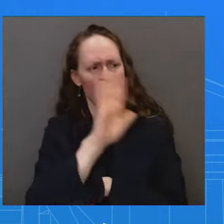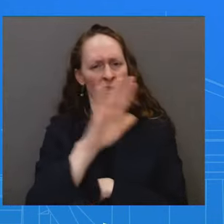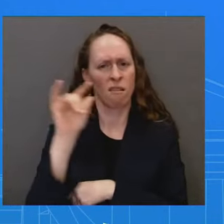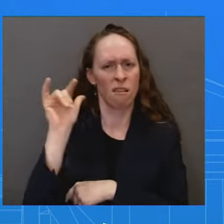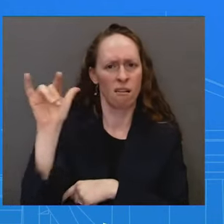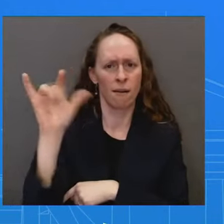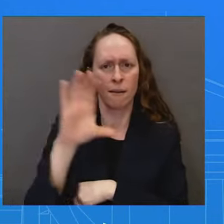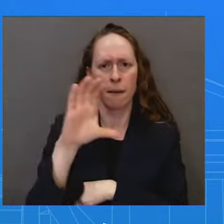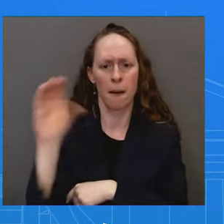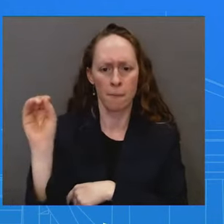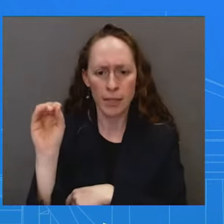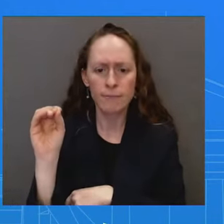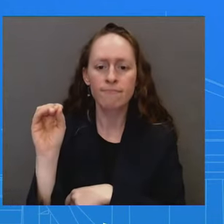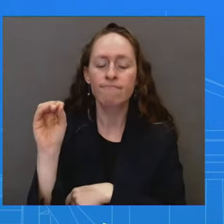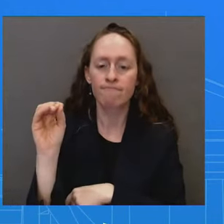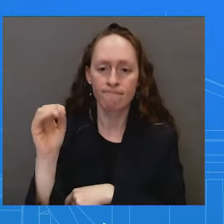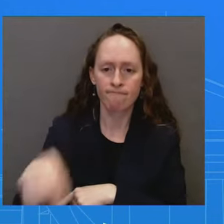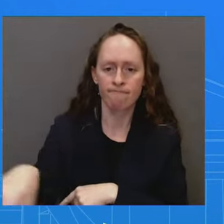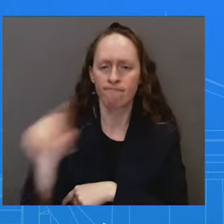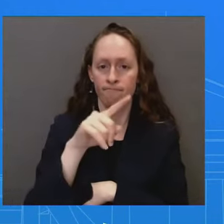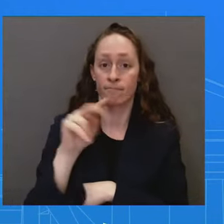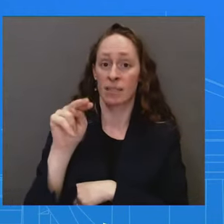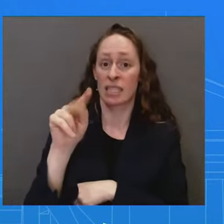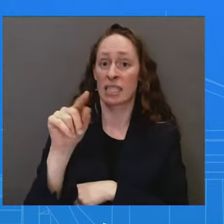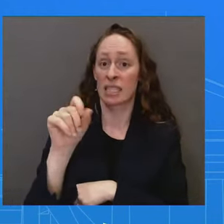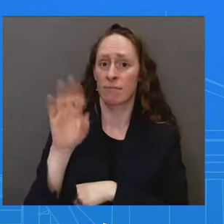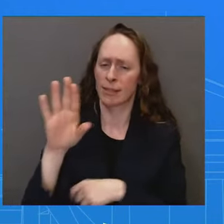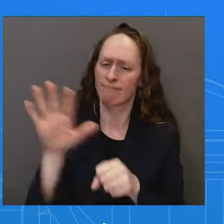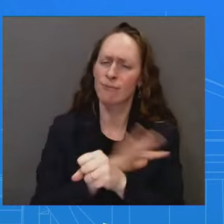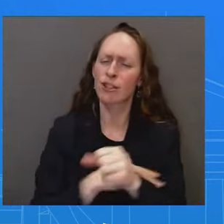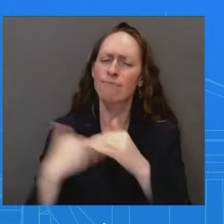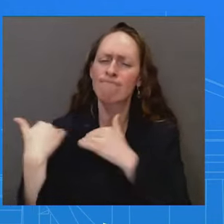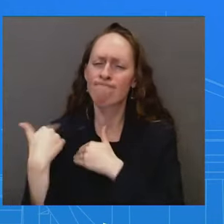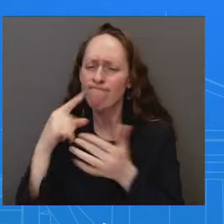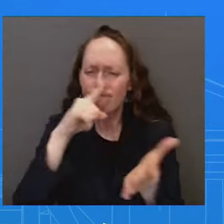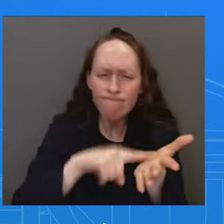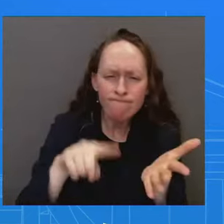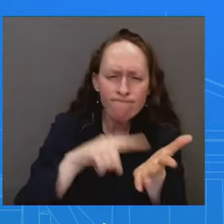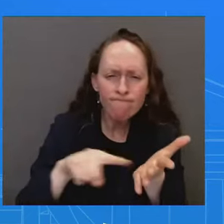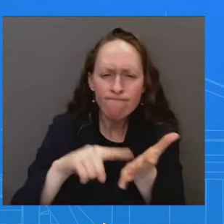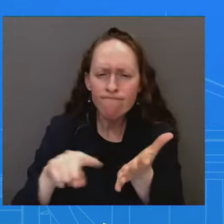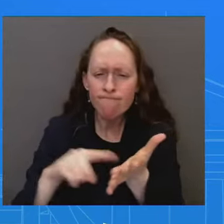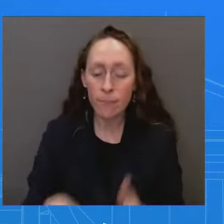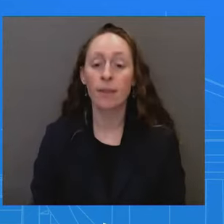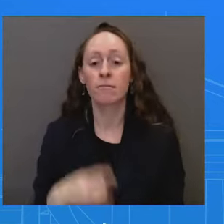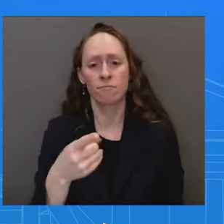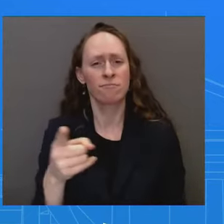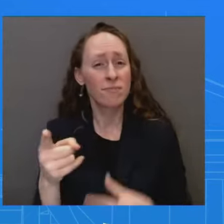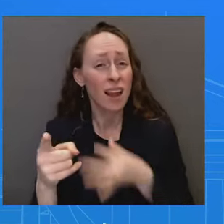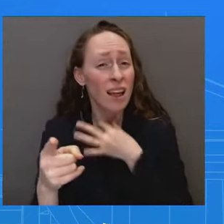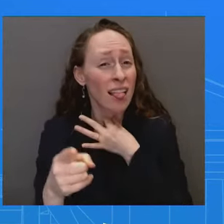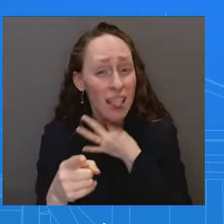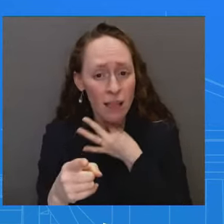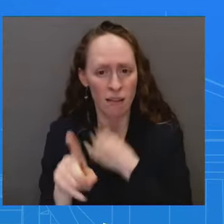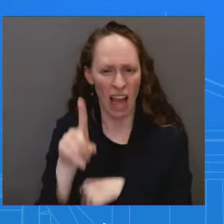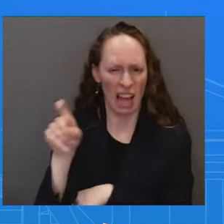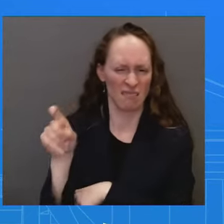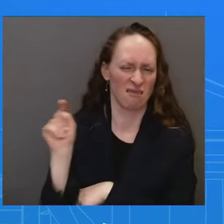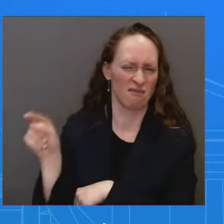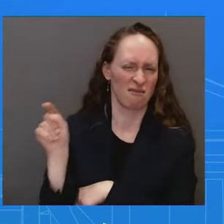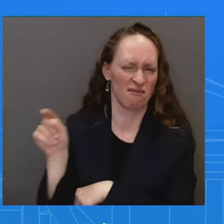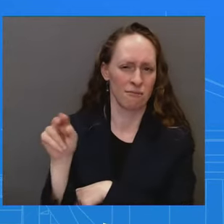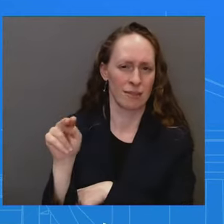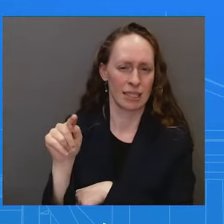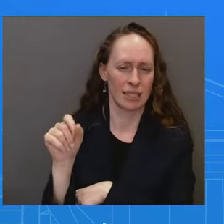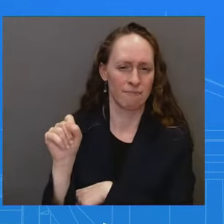investigating these types of investigation. And I would certainly point you to them on any updates on this particular investigation. The President, obviously, is